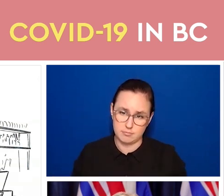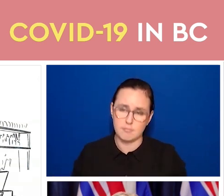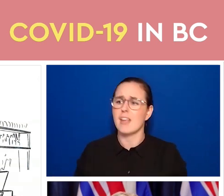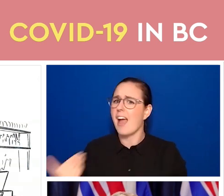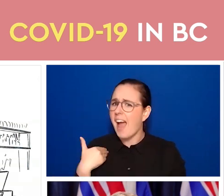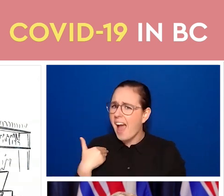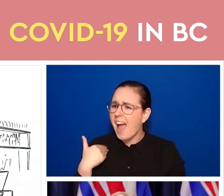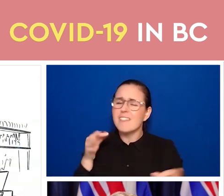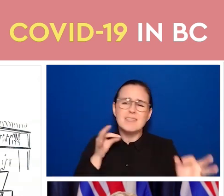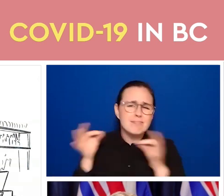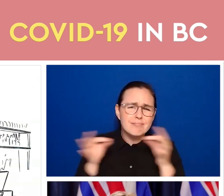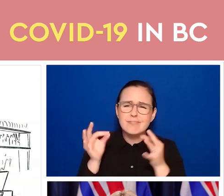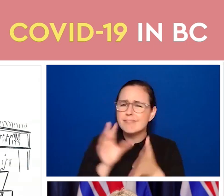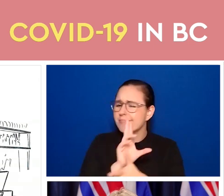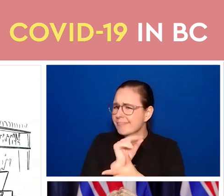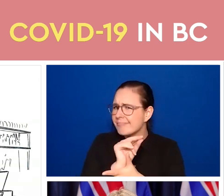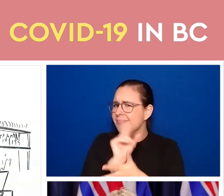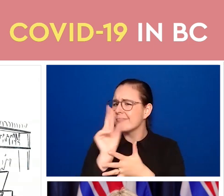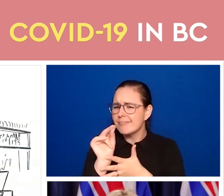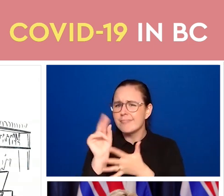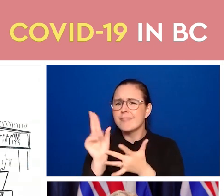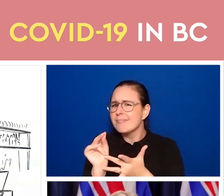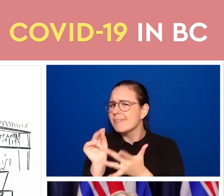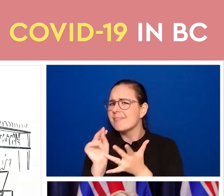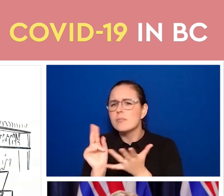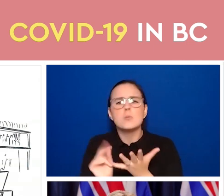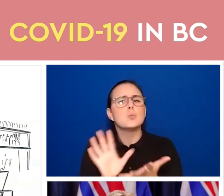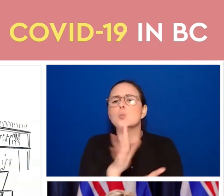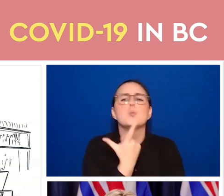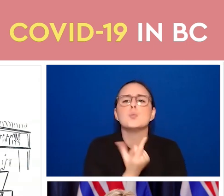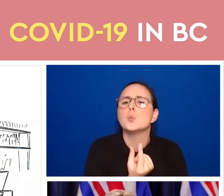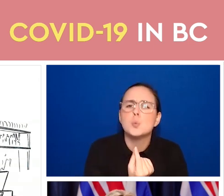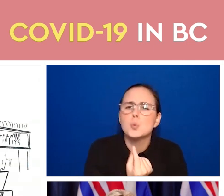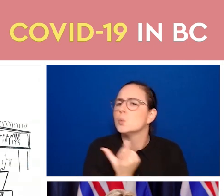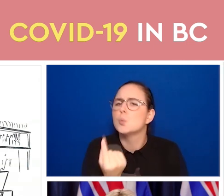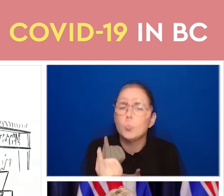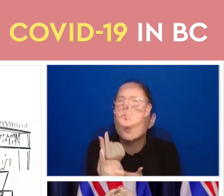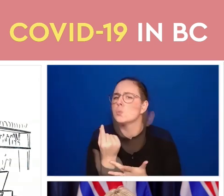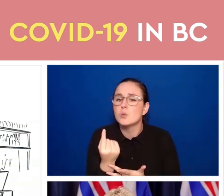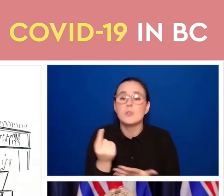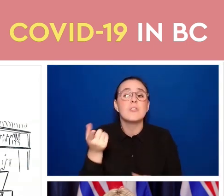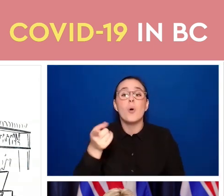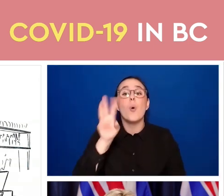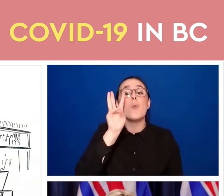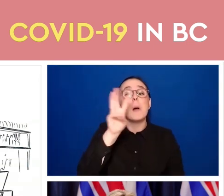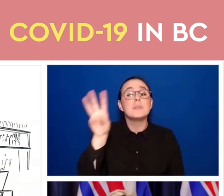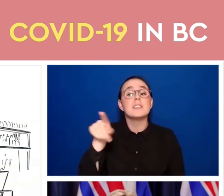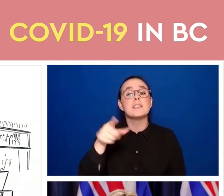found on the gov.bc.ca website at vaccinecard-businesses.